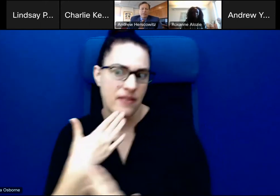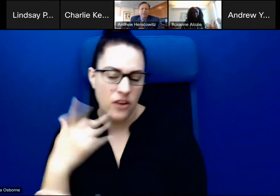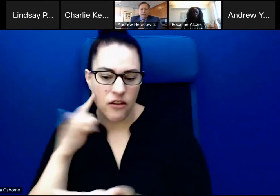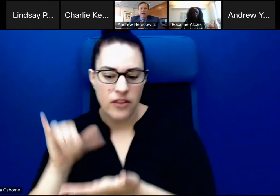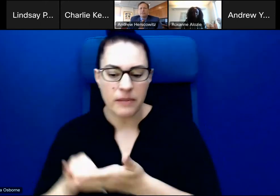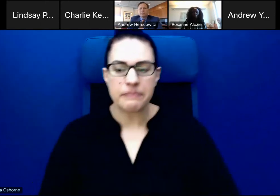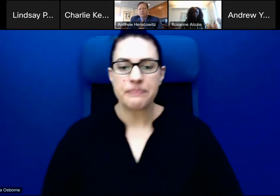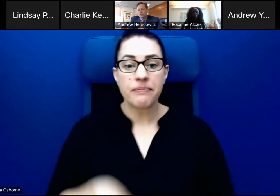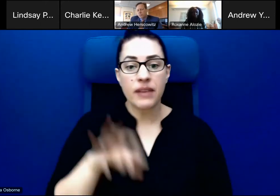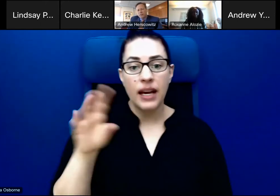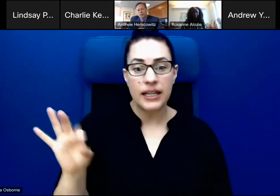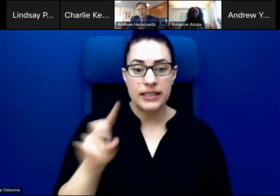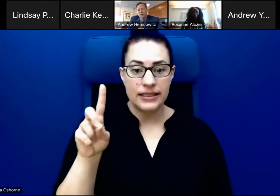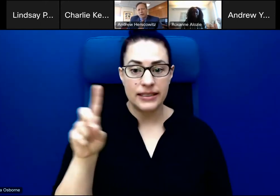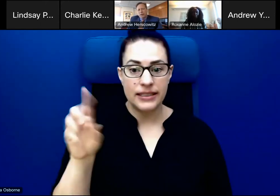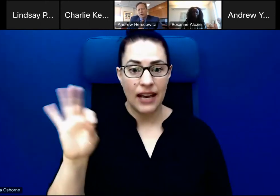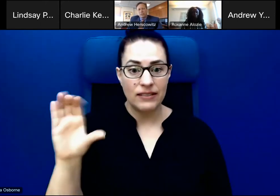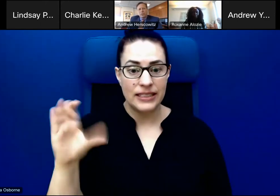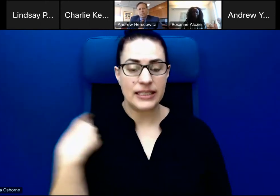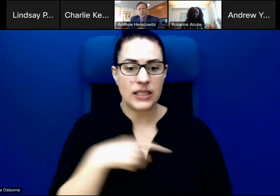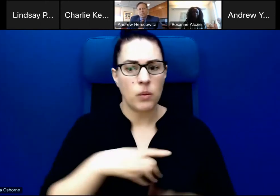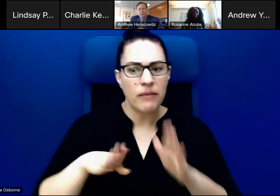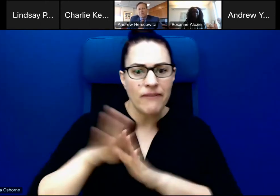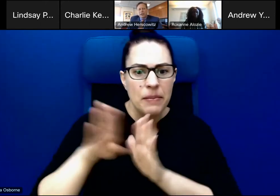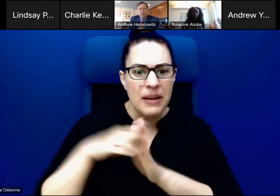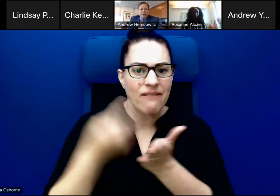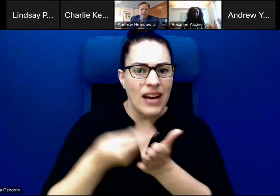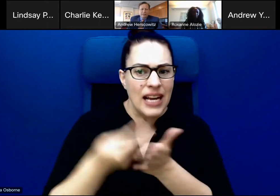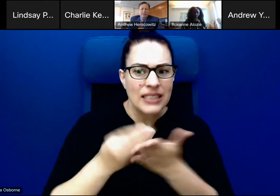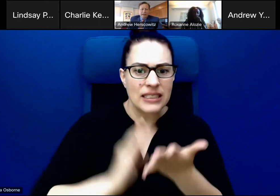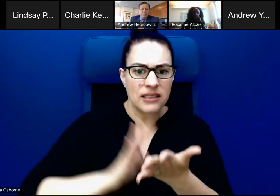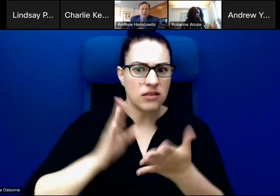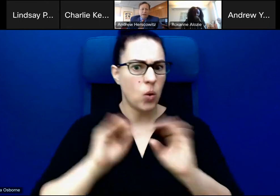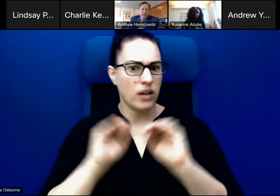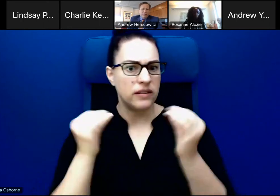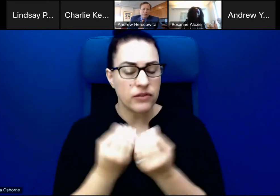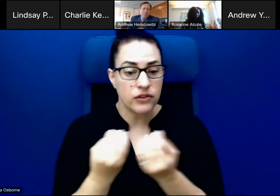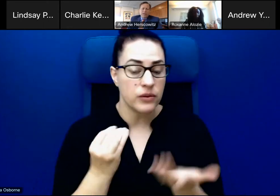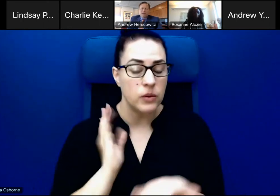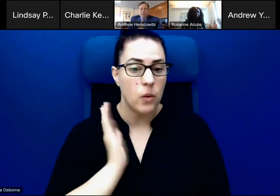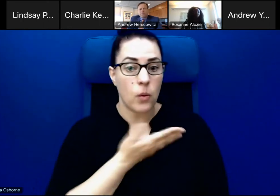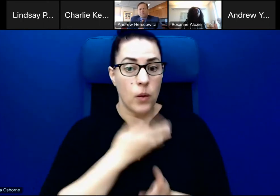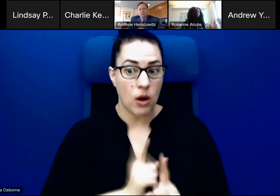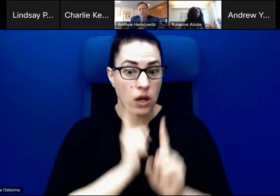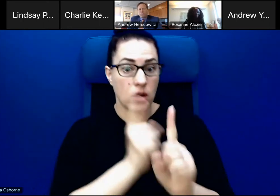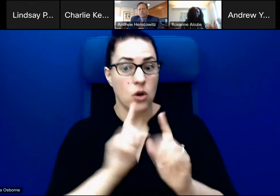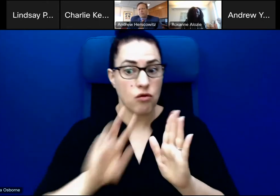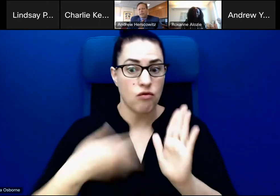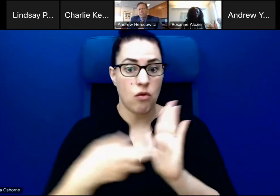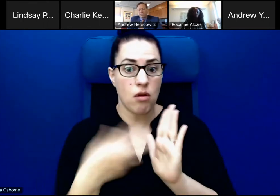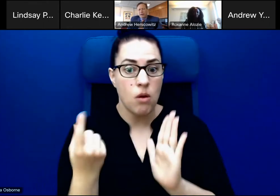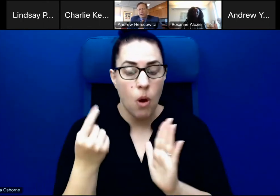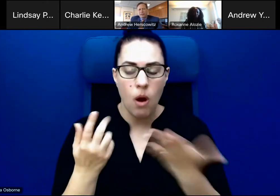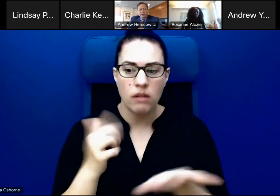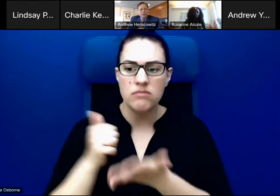development finance institution. Our role is to try to advance development and foreign policy goals to the use of